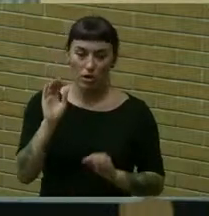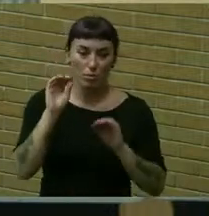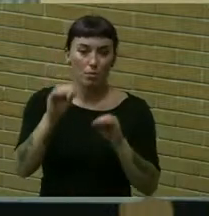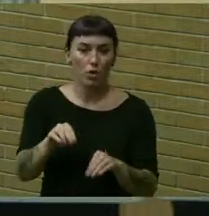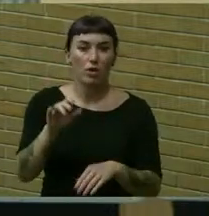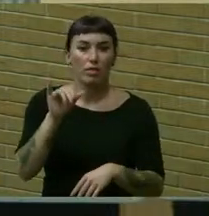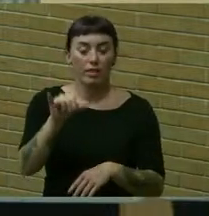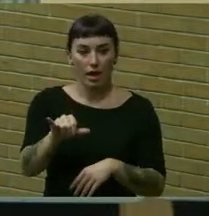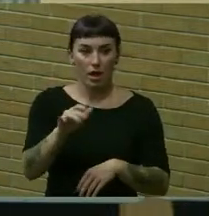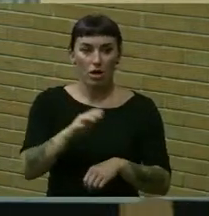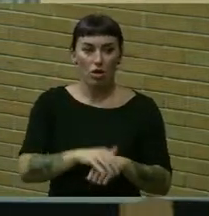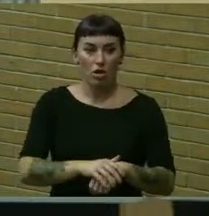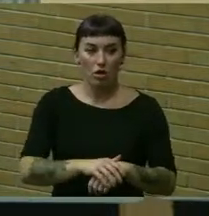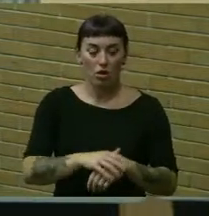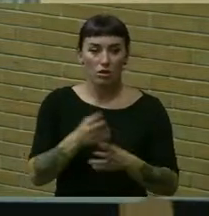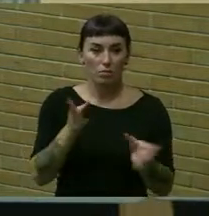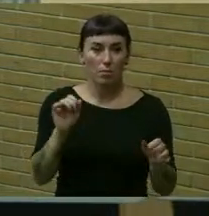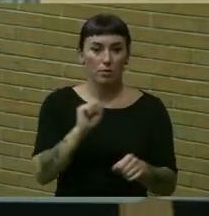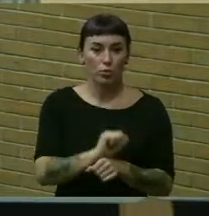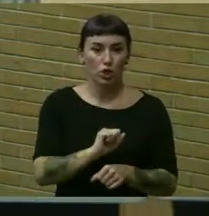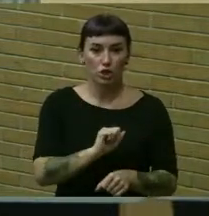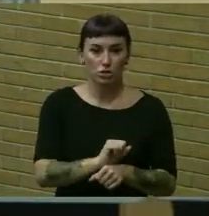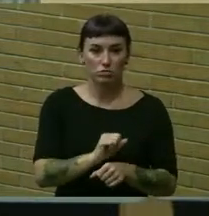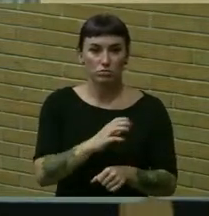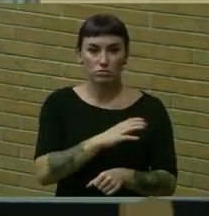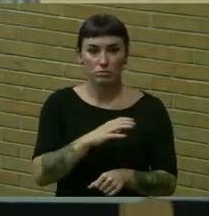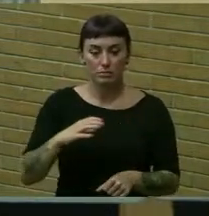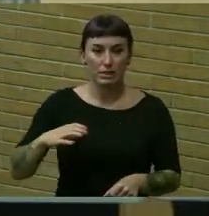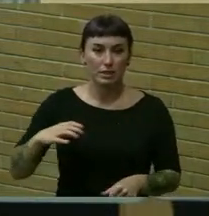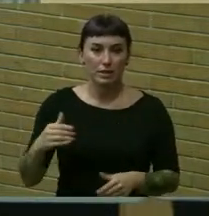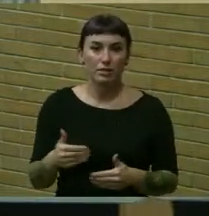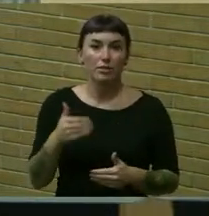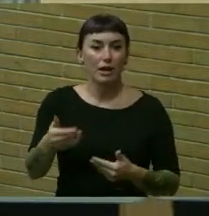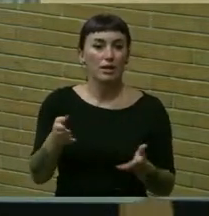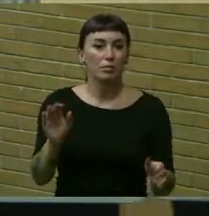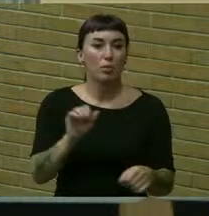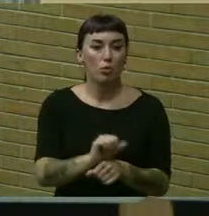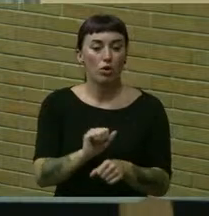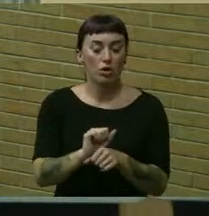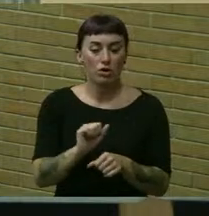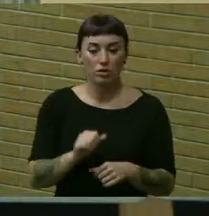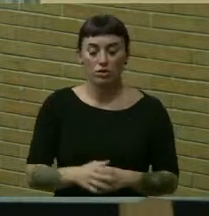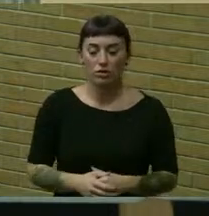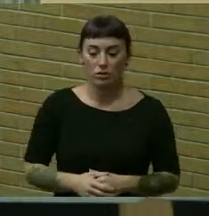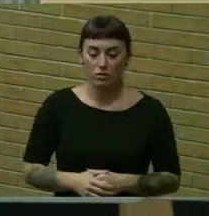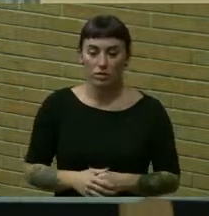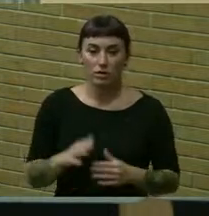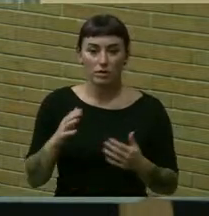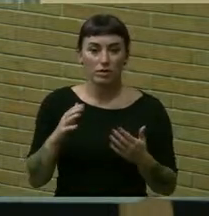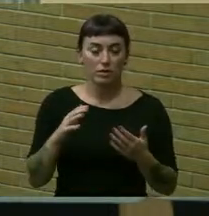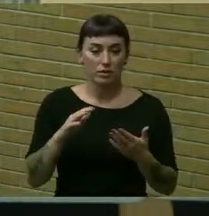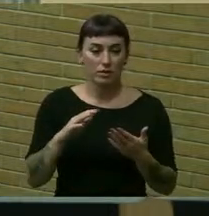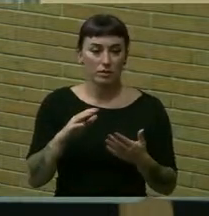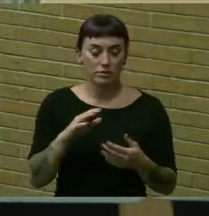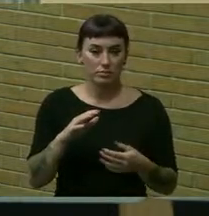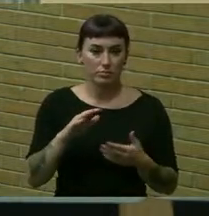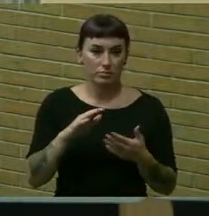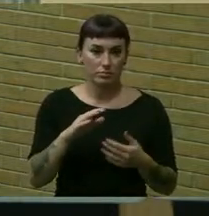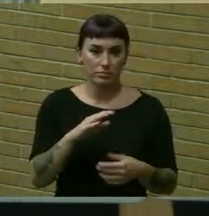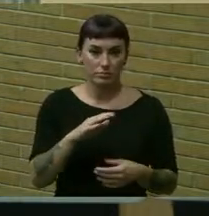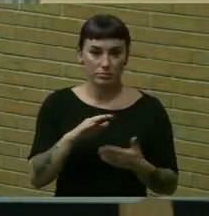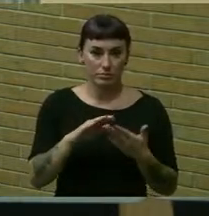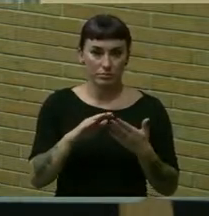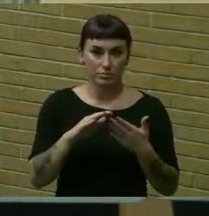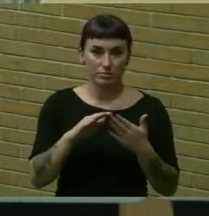that on on the public works committee the next public work april public works committee meeting um we'll be